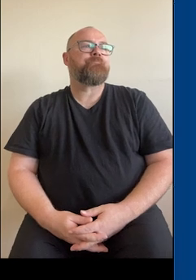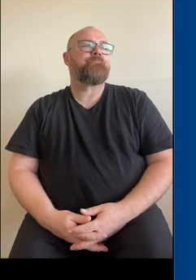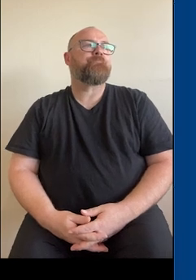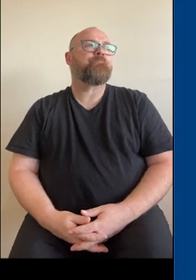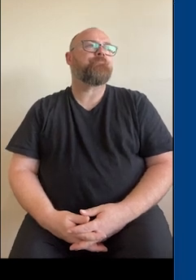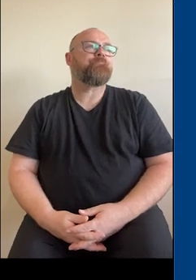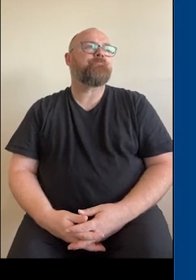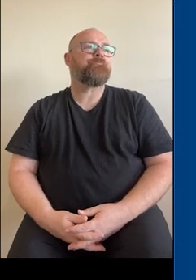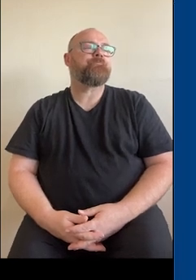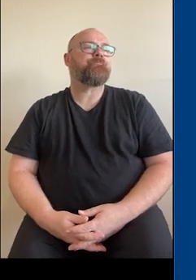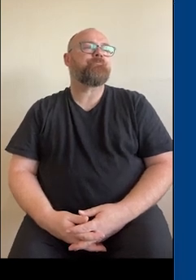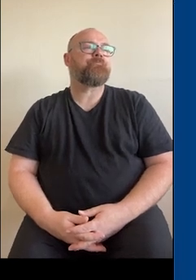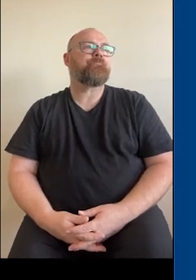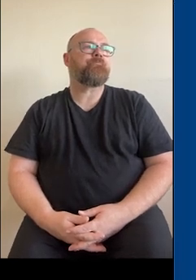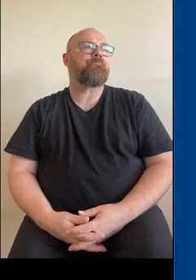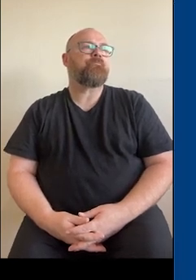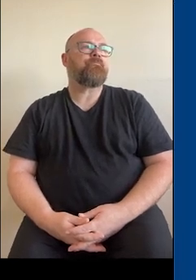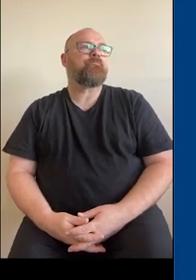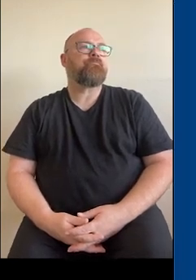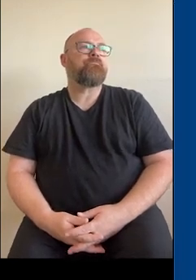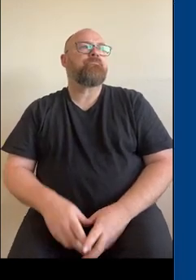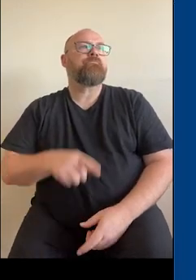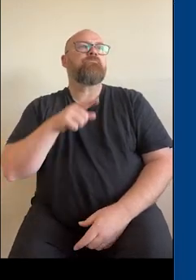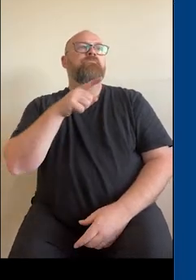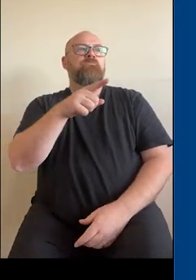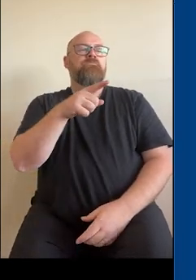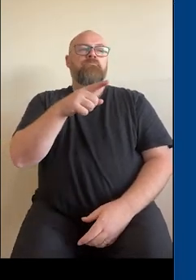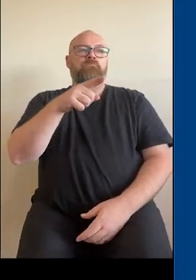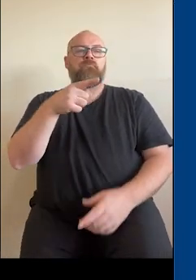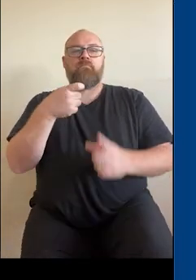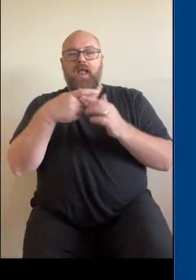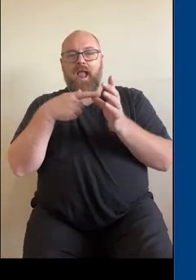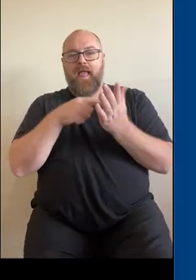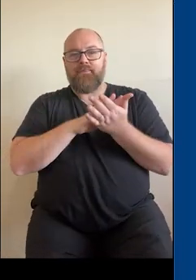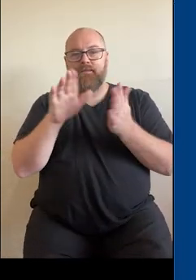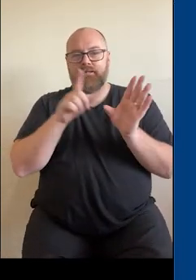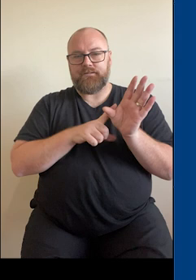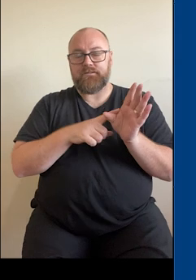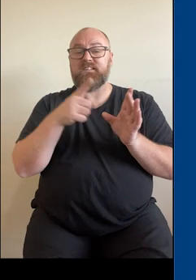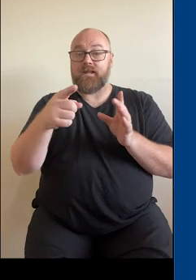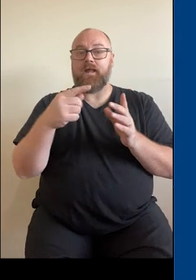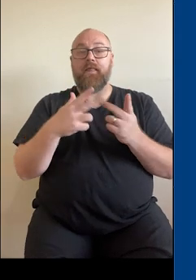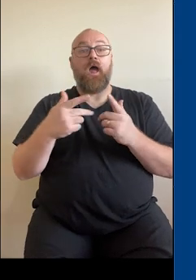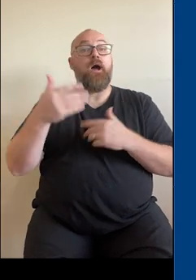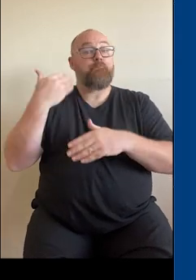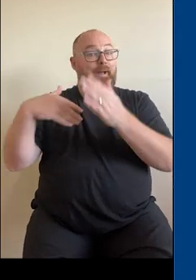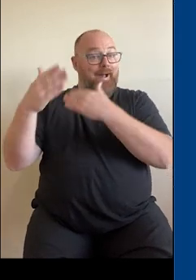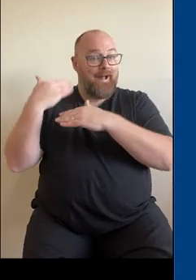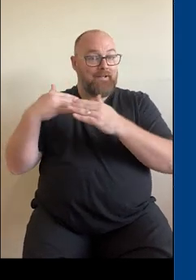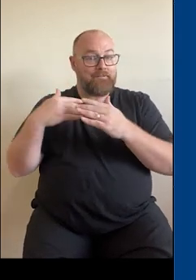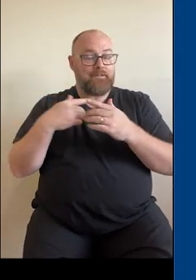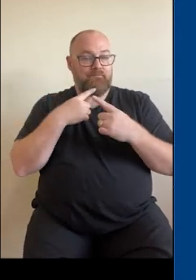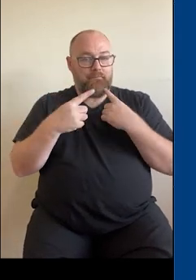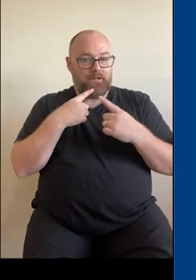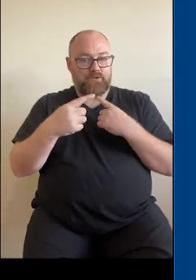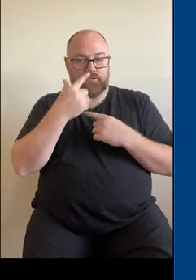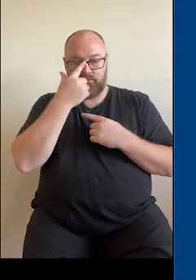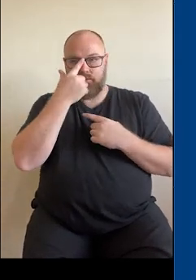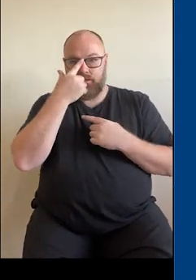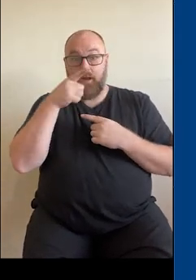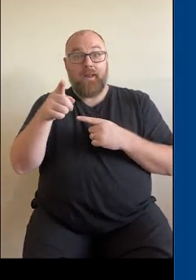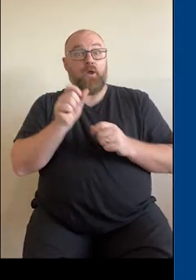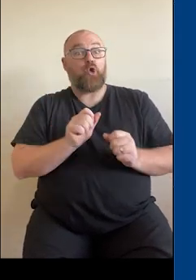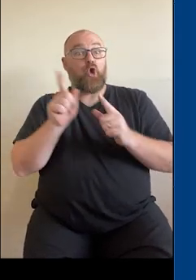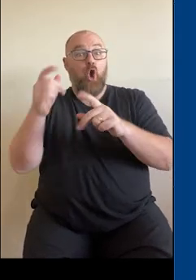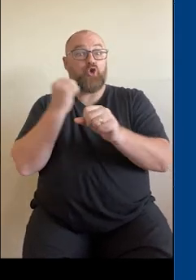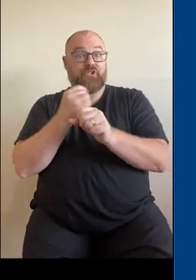Thanks, Tunde. The other thing to mention in terms of that past history information is going to your